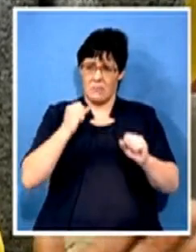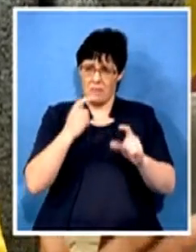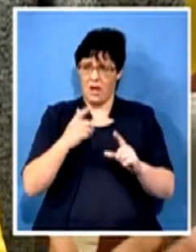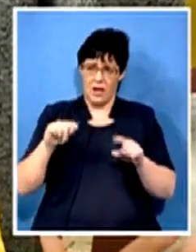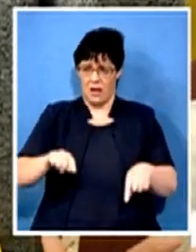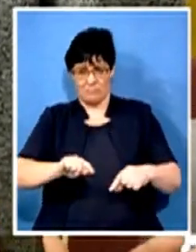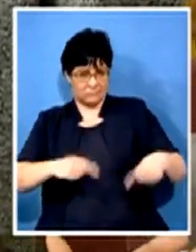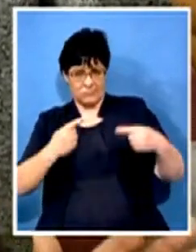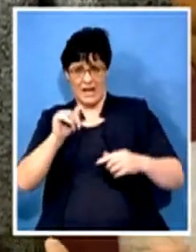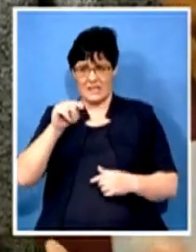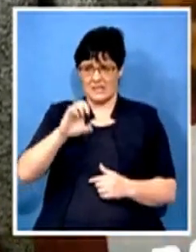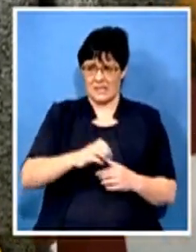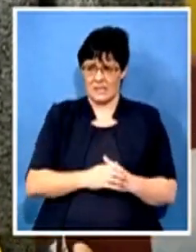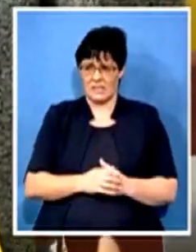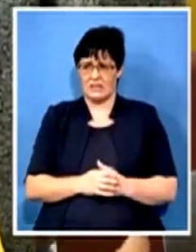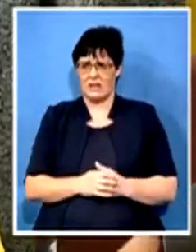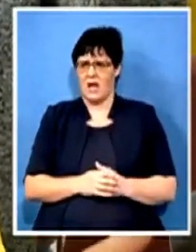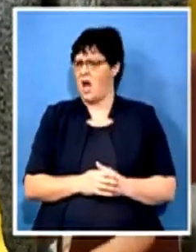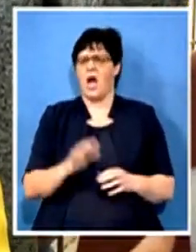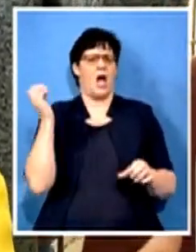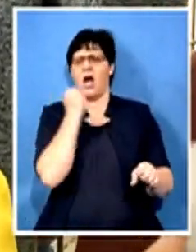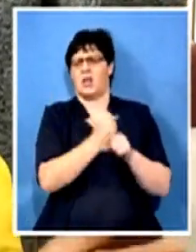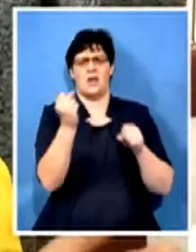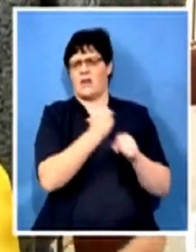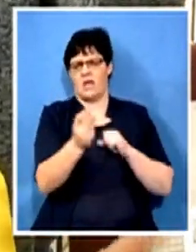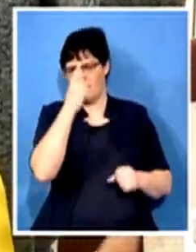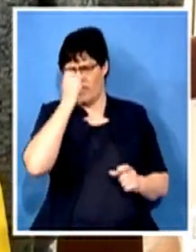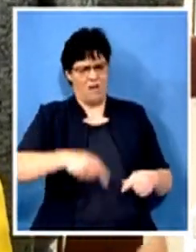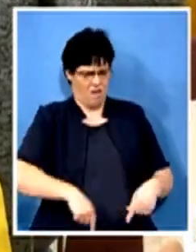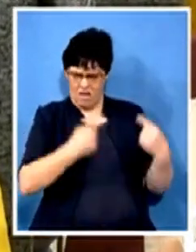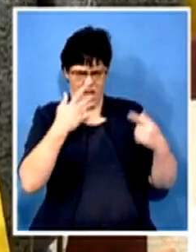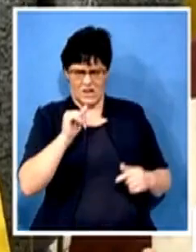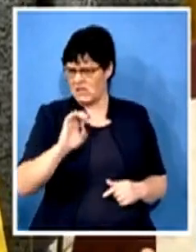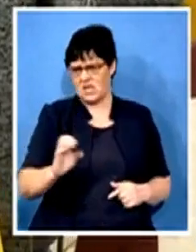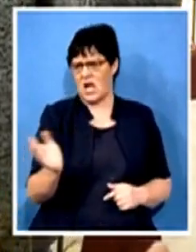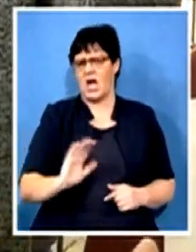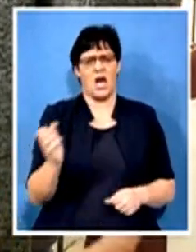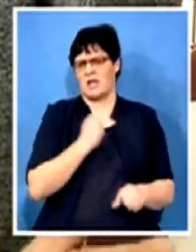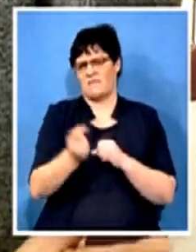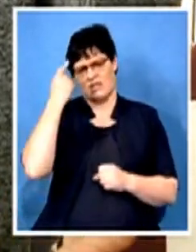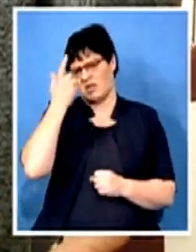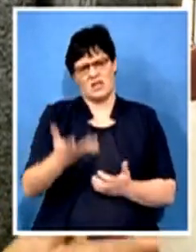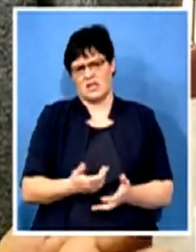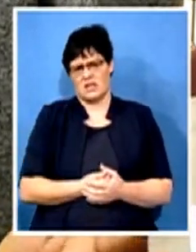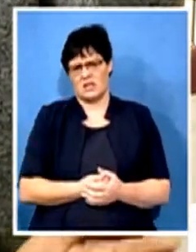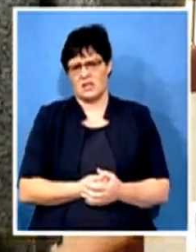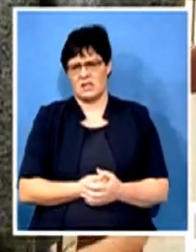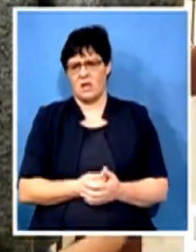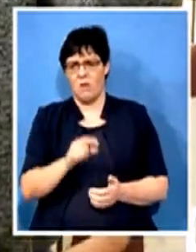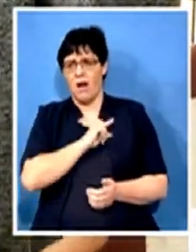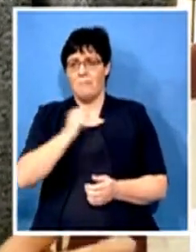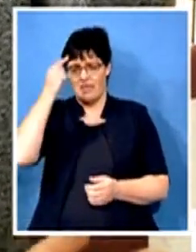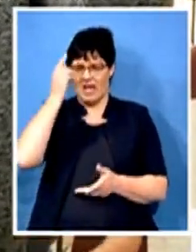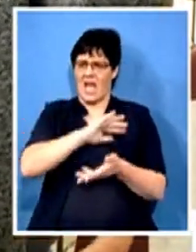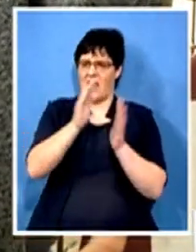ANC. The ANC is why do a